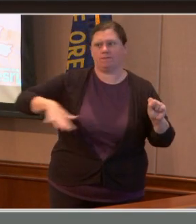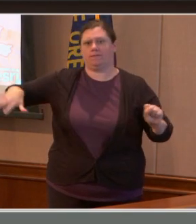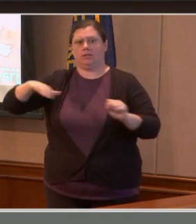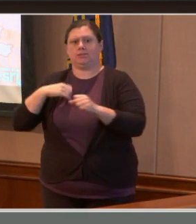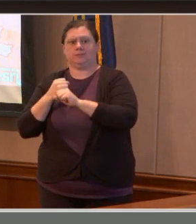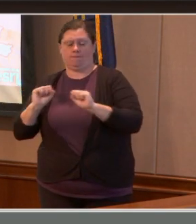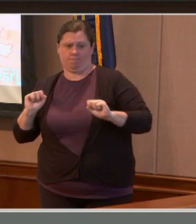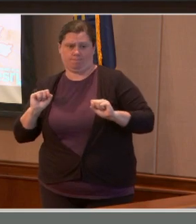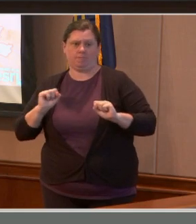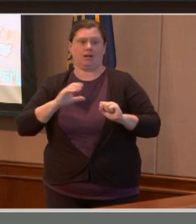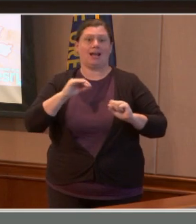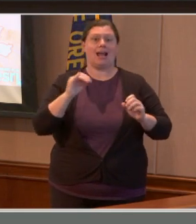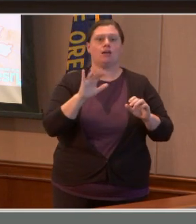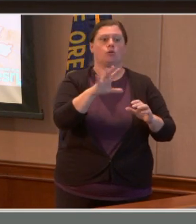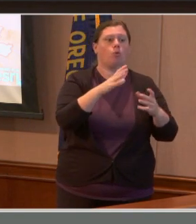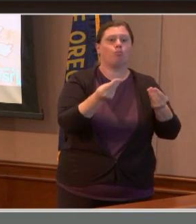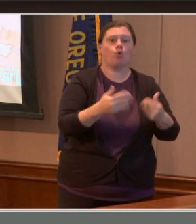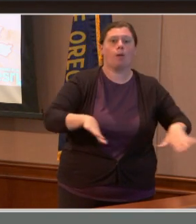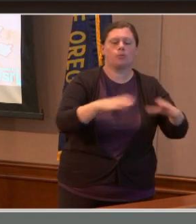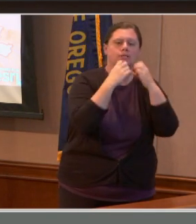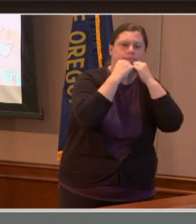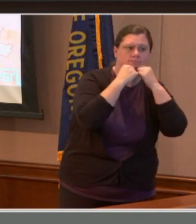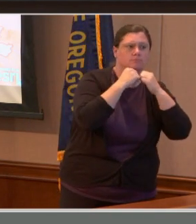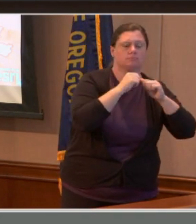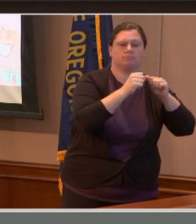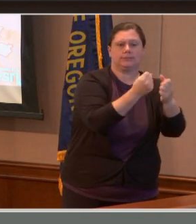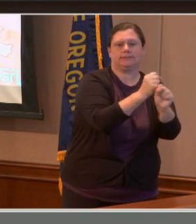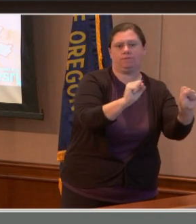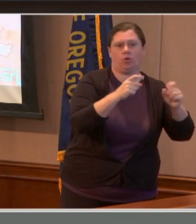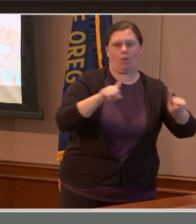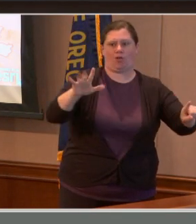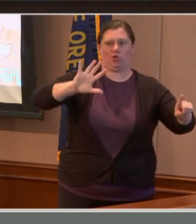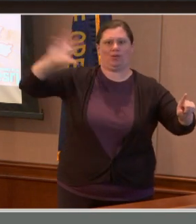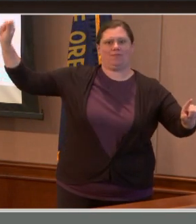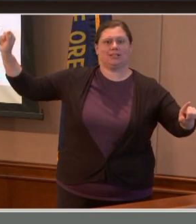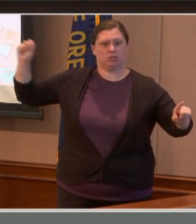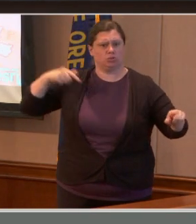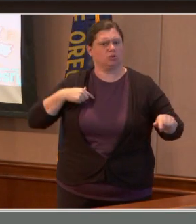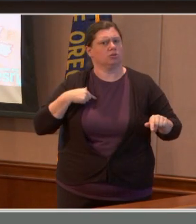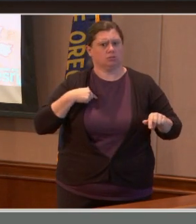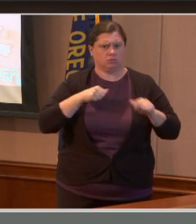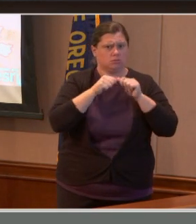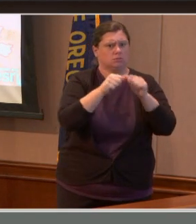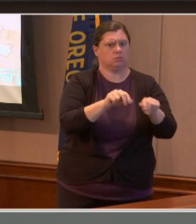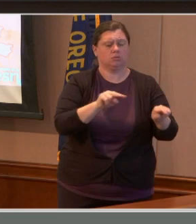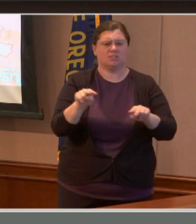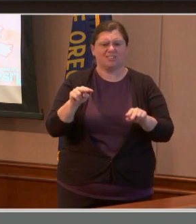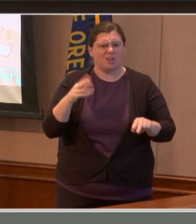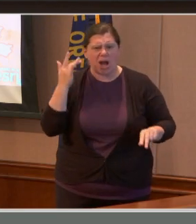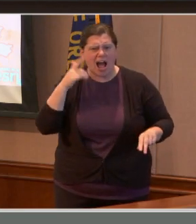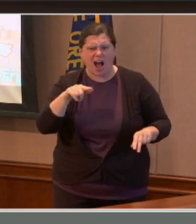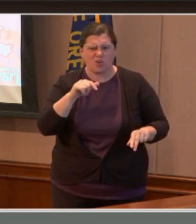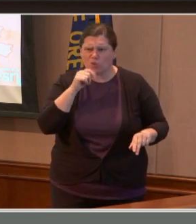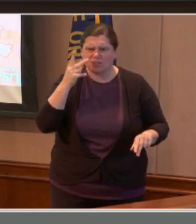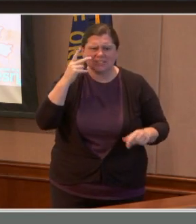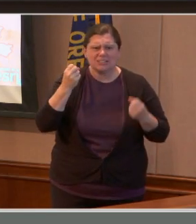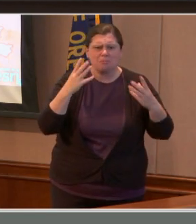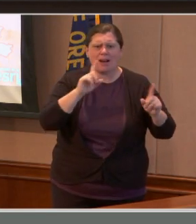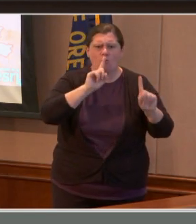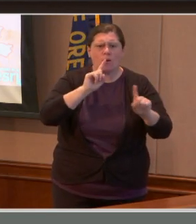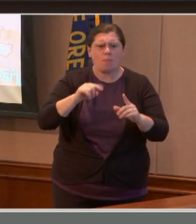And I want to say one of the reasons I believe we haven't seen the huge escalation report of crimes that we really kind of anticipated